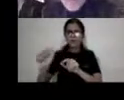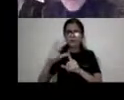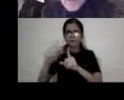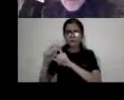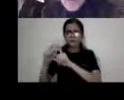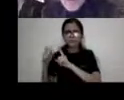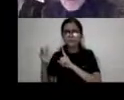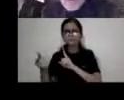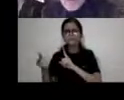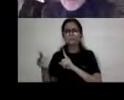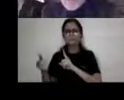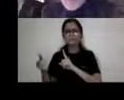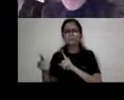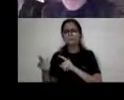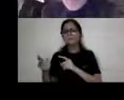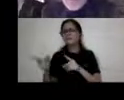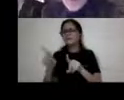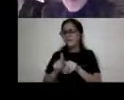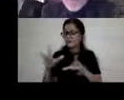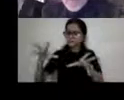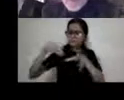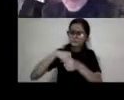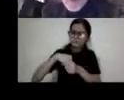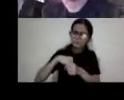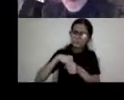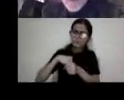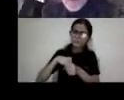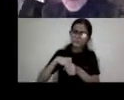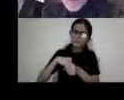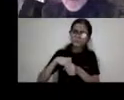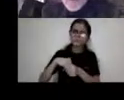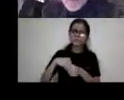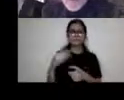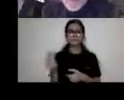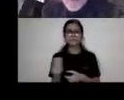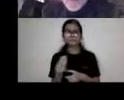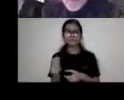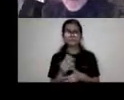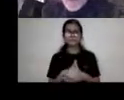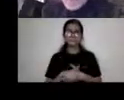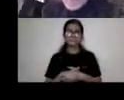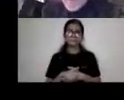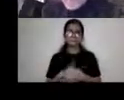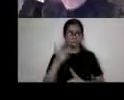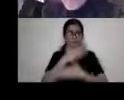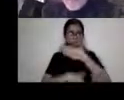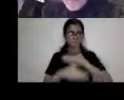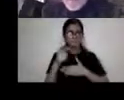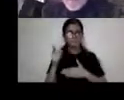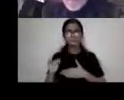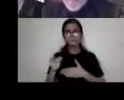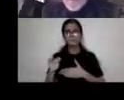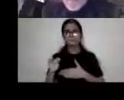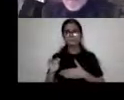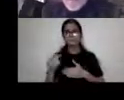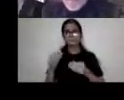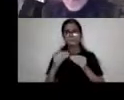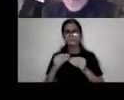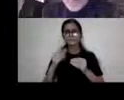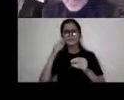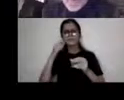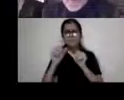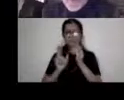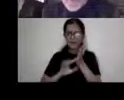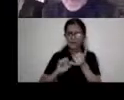And that also includes, uh, enslavement and the disabilities that were caused by enslavement. And we haven't